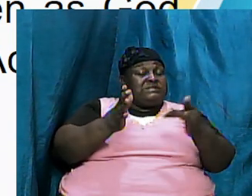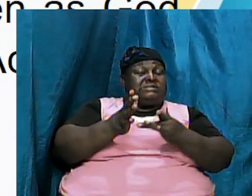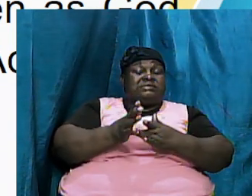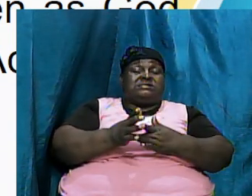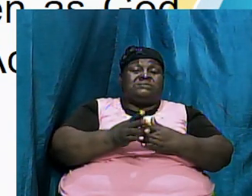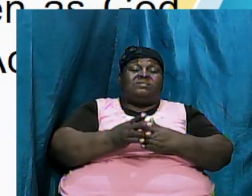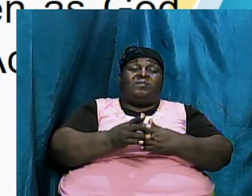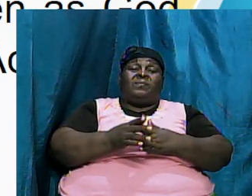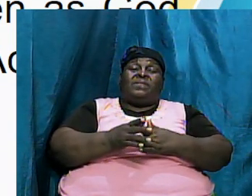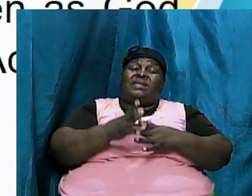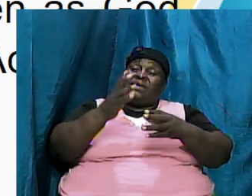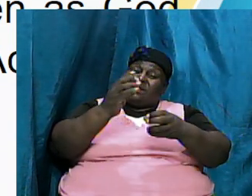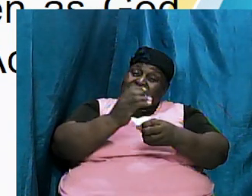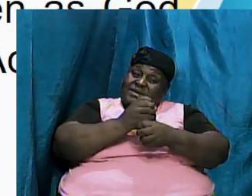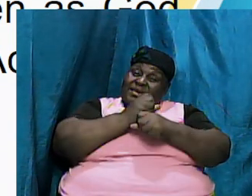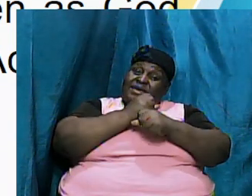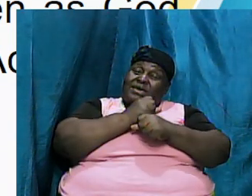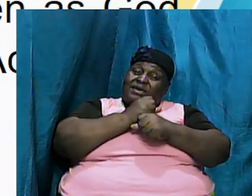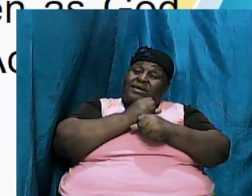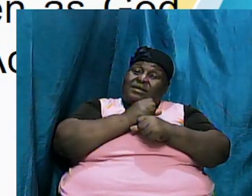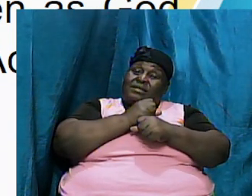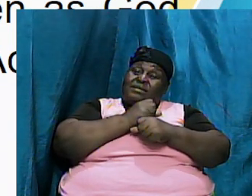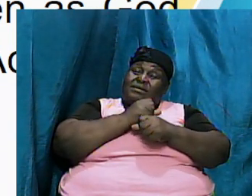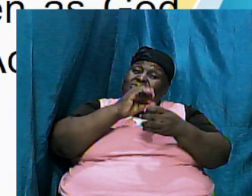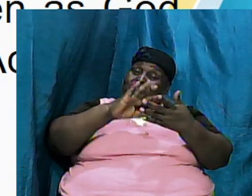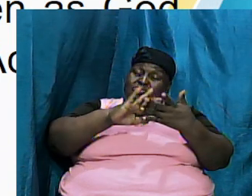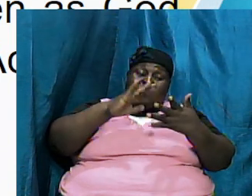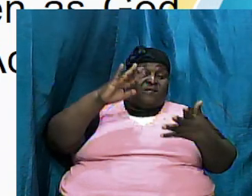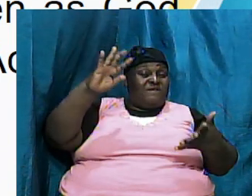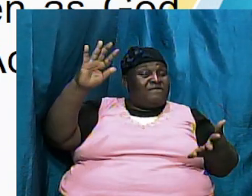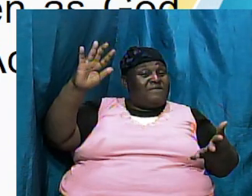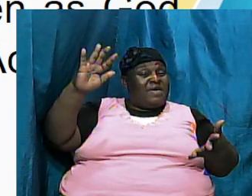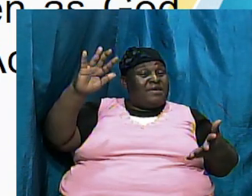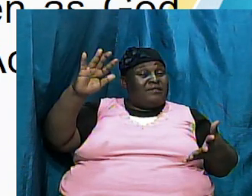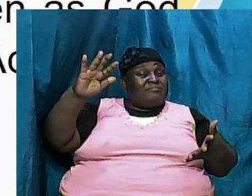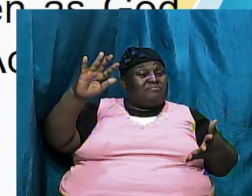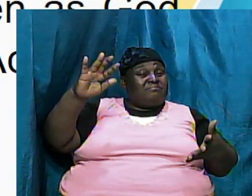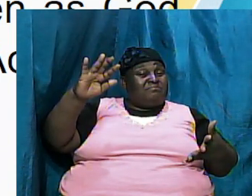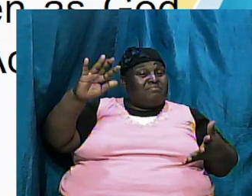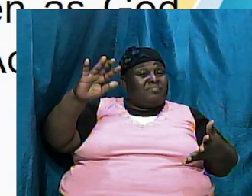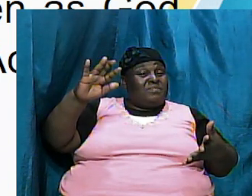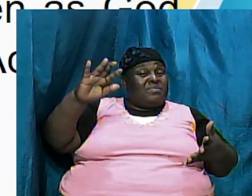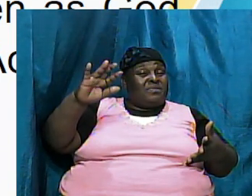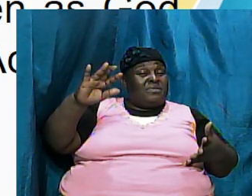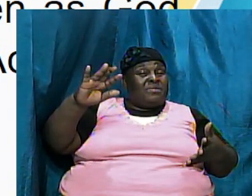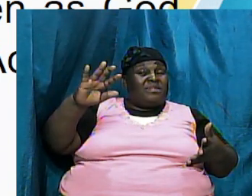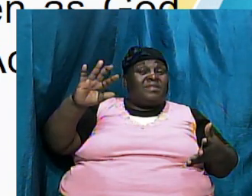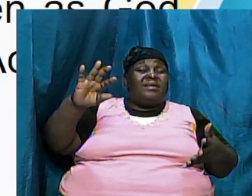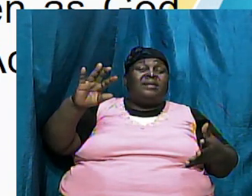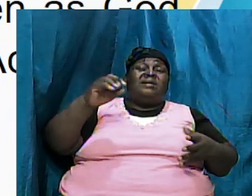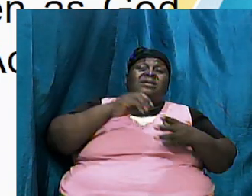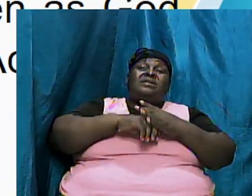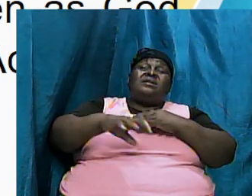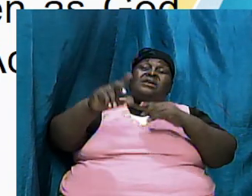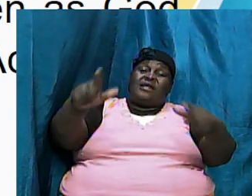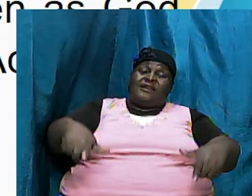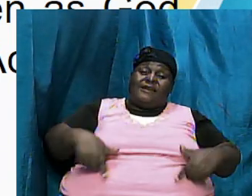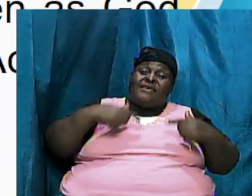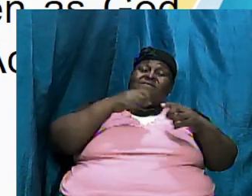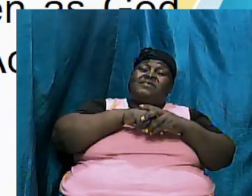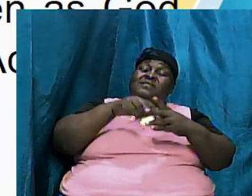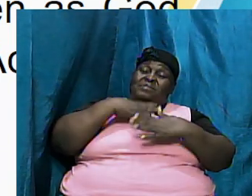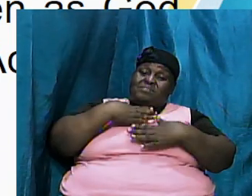and he has taken on that though it is glorified and everything like that and he resides in that body he